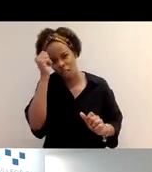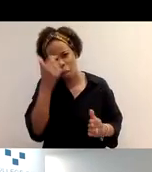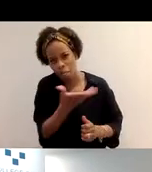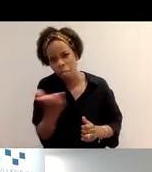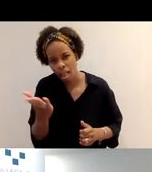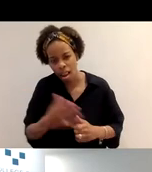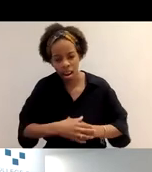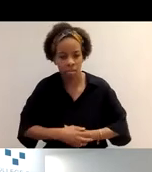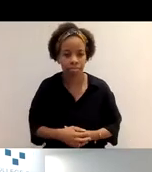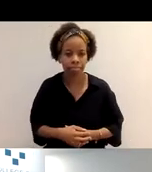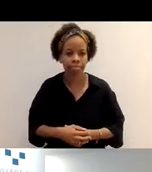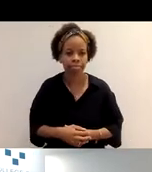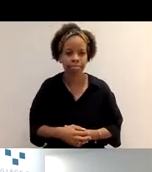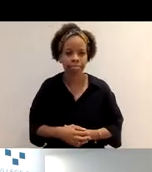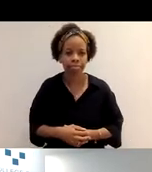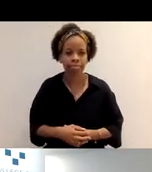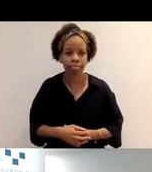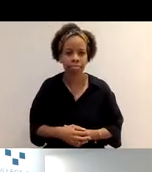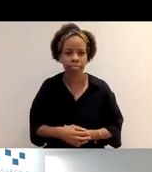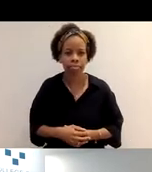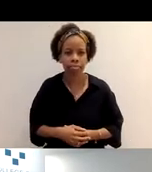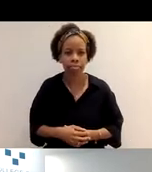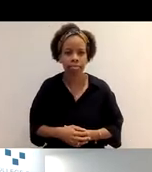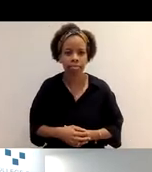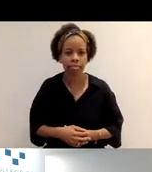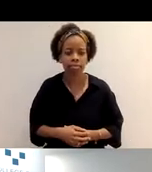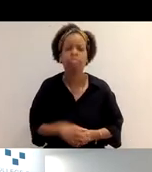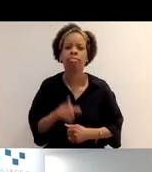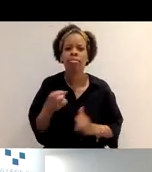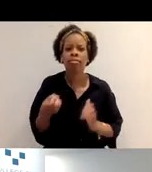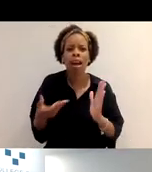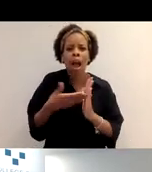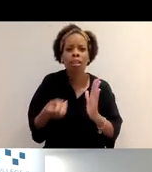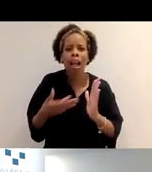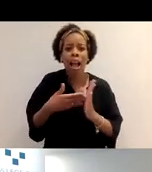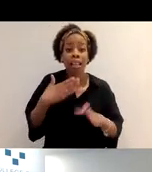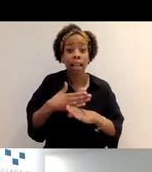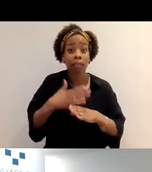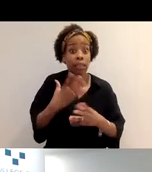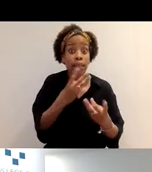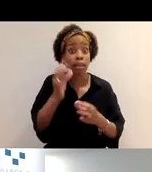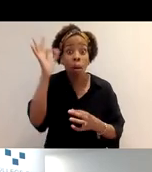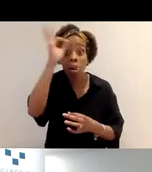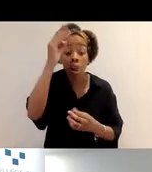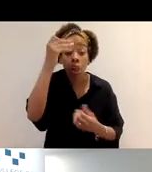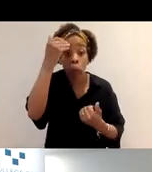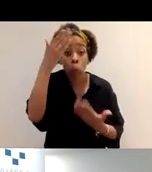And when you're adding activities, and I think this is, this is something that not many people realise, you don't have to do a huge amount when